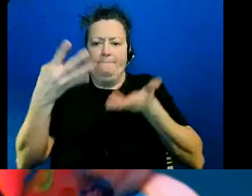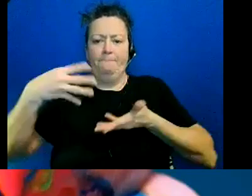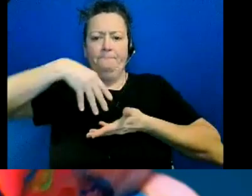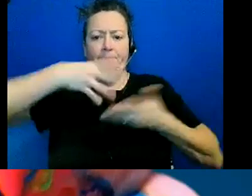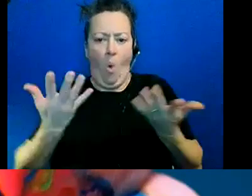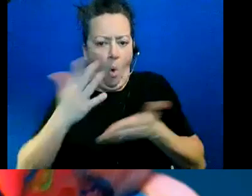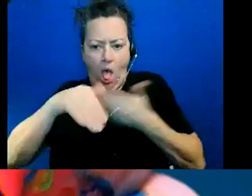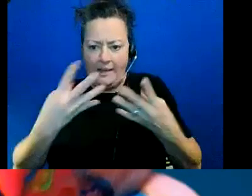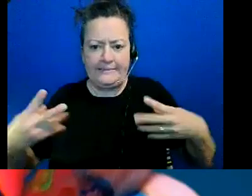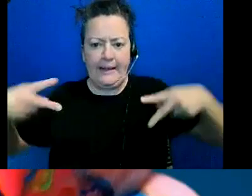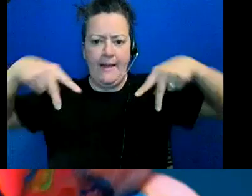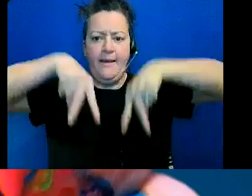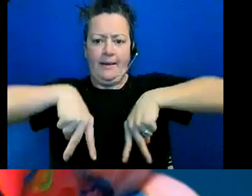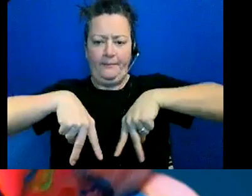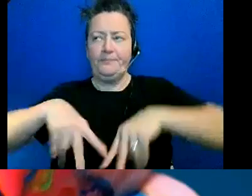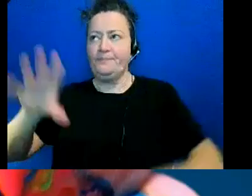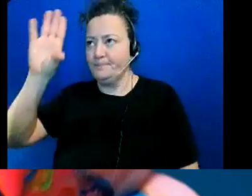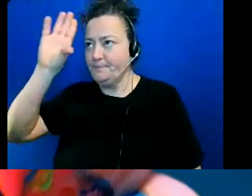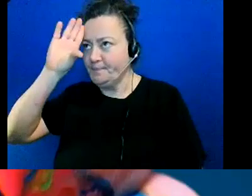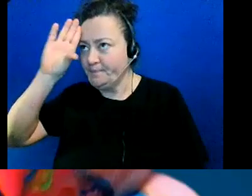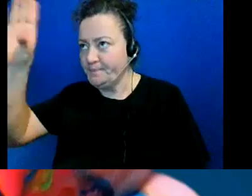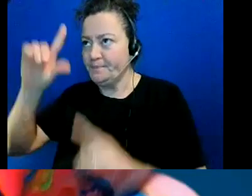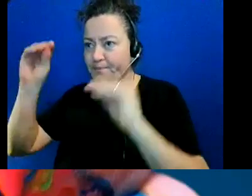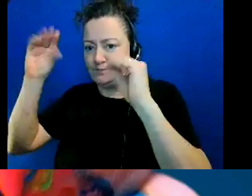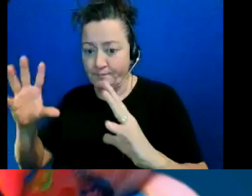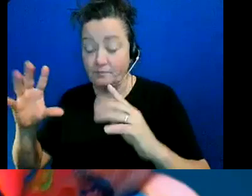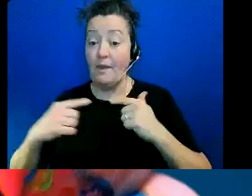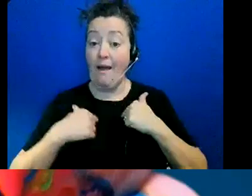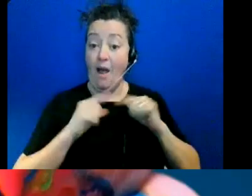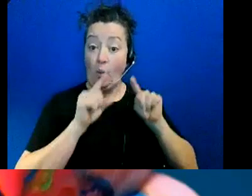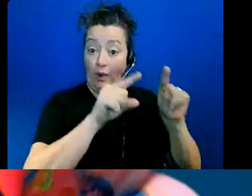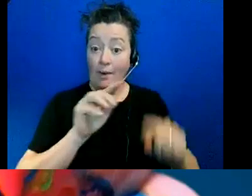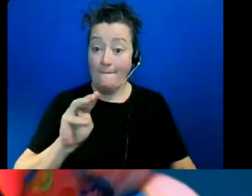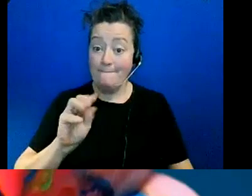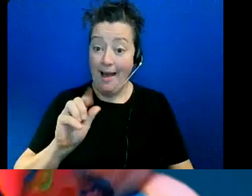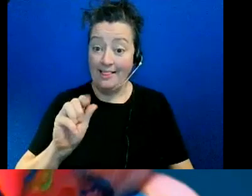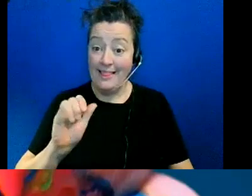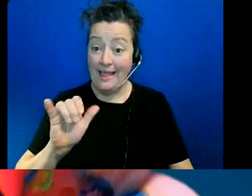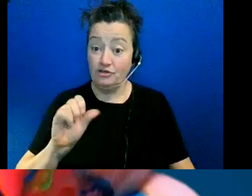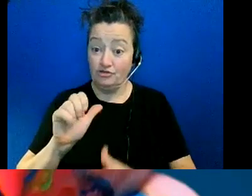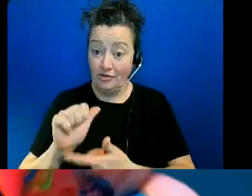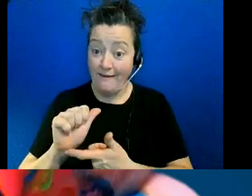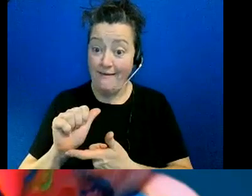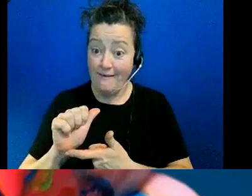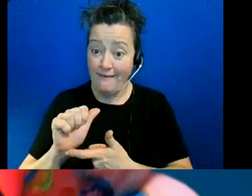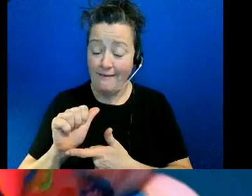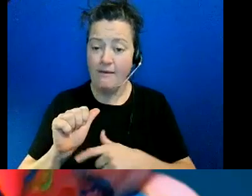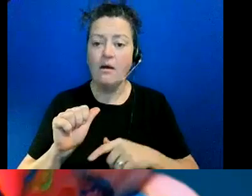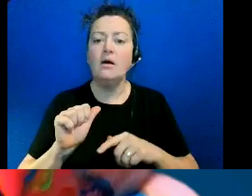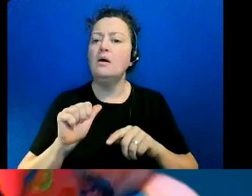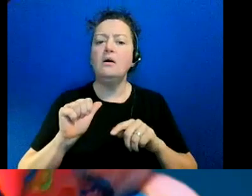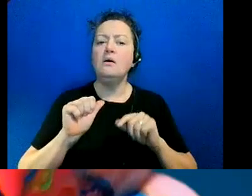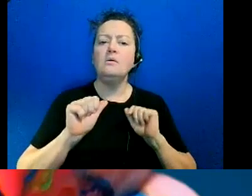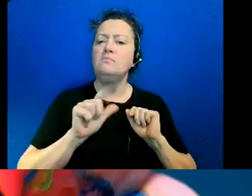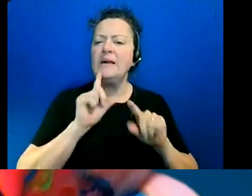but uh when i went to malaysia i saw that uh they don't follow the same culture they don't